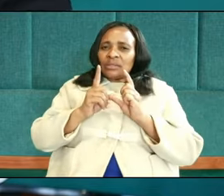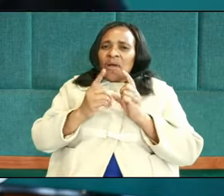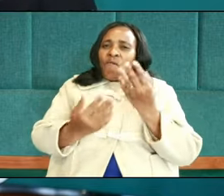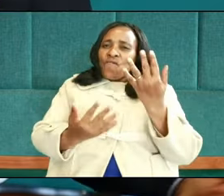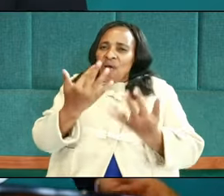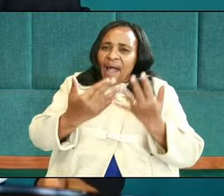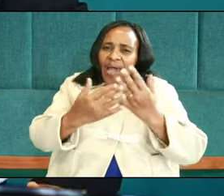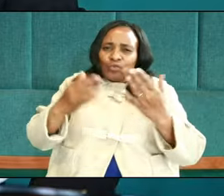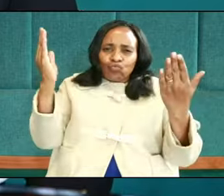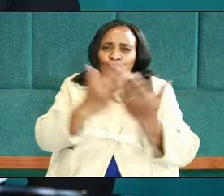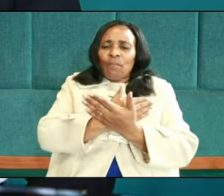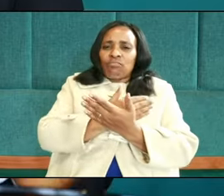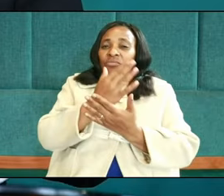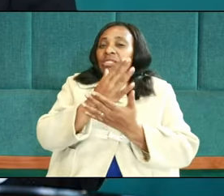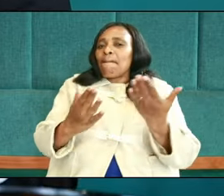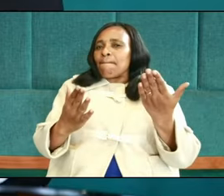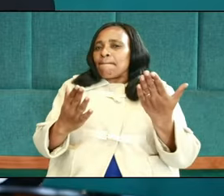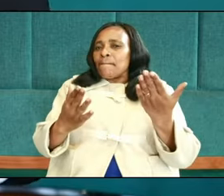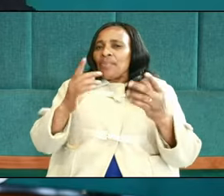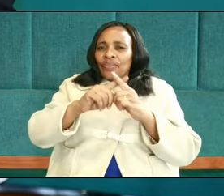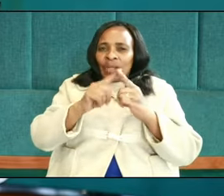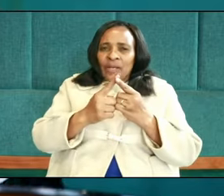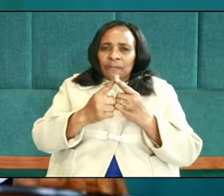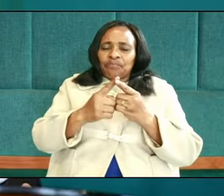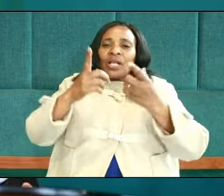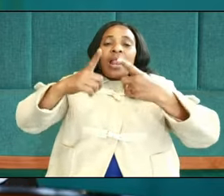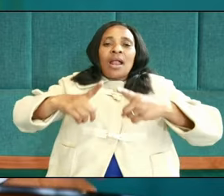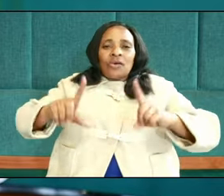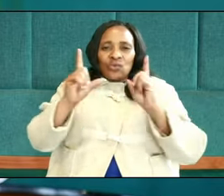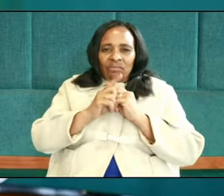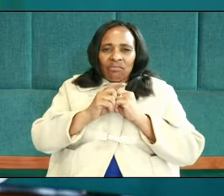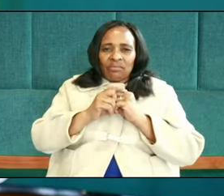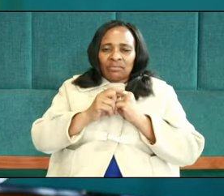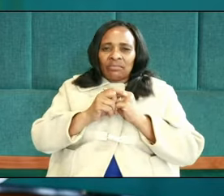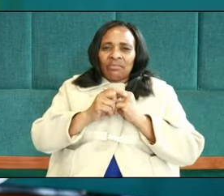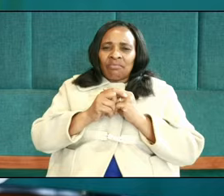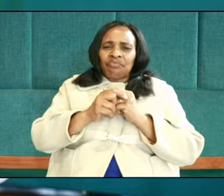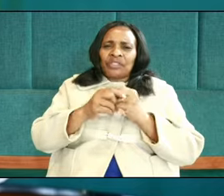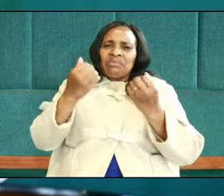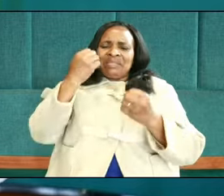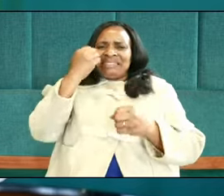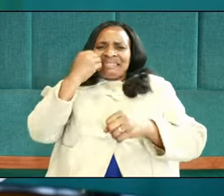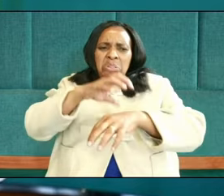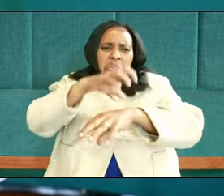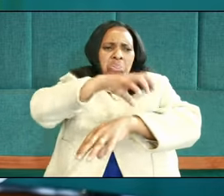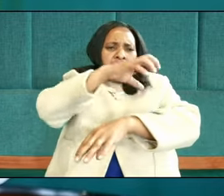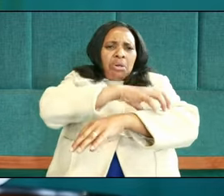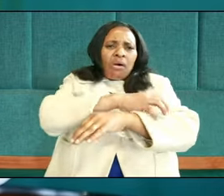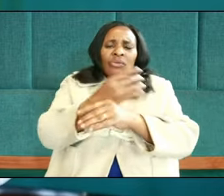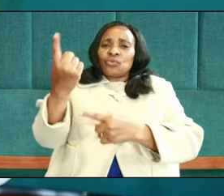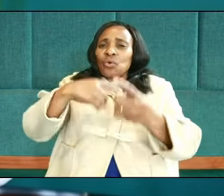to consume some of them. And then, he allowed a plague to pursue